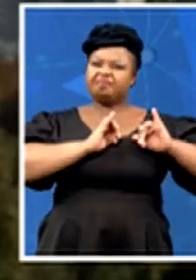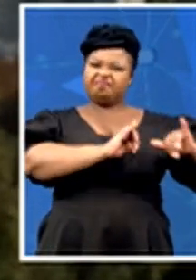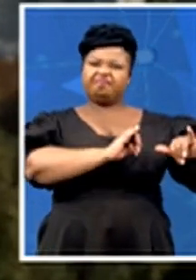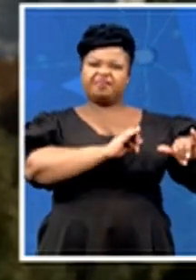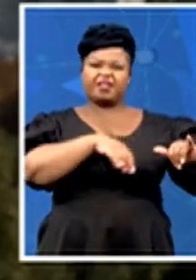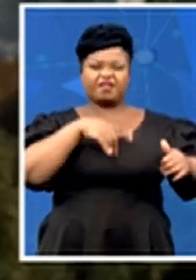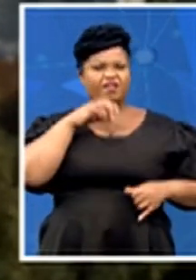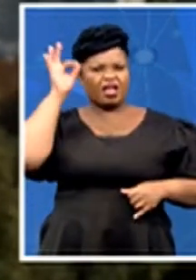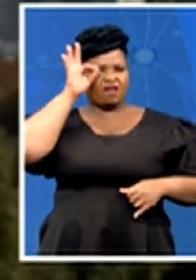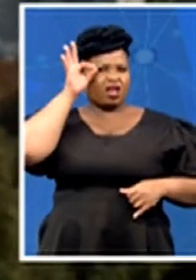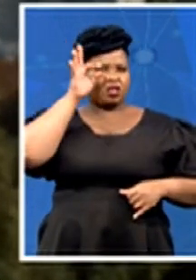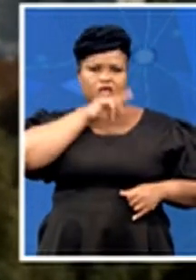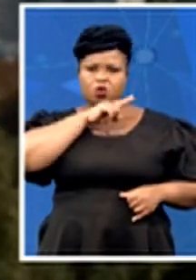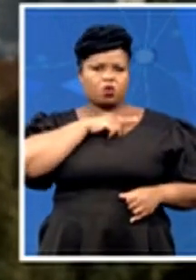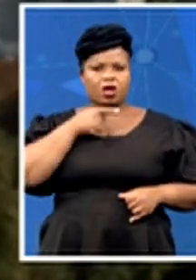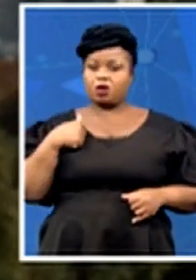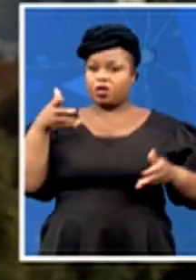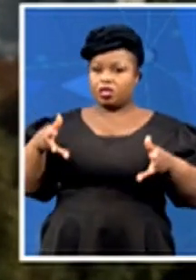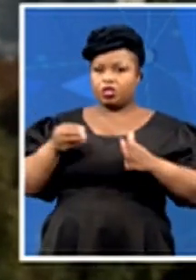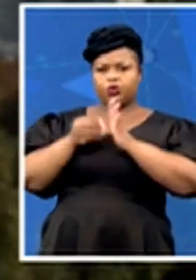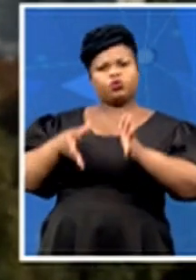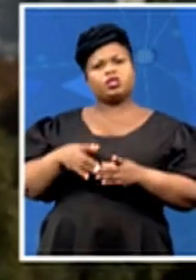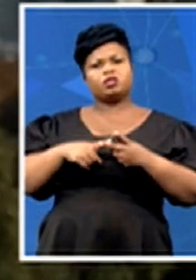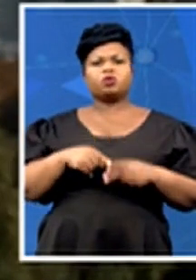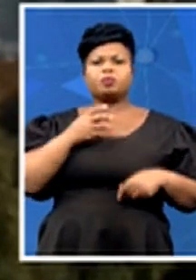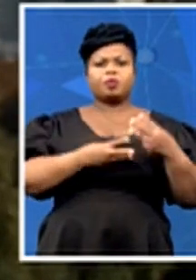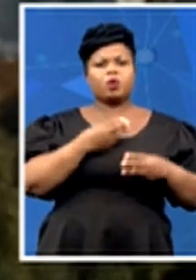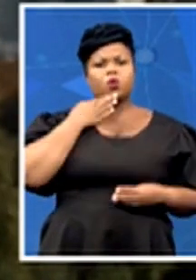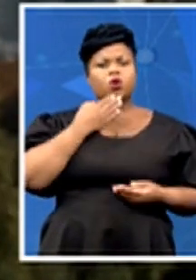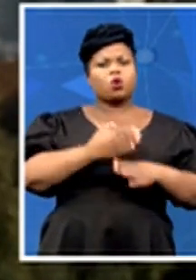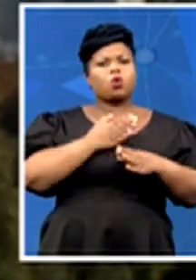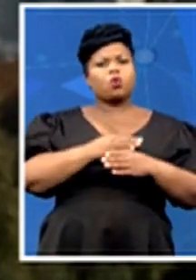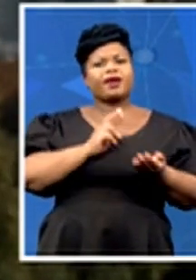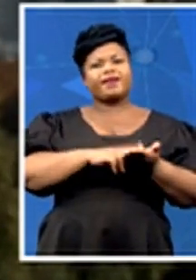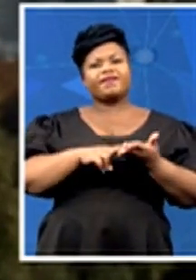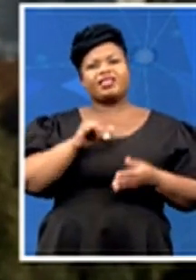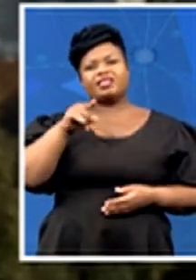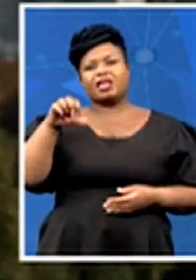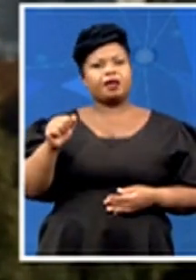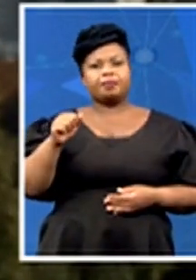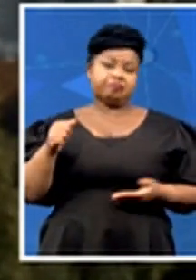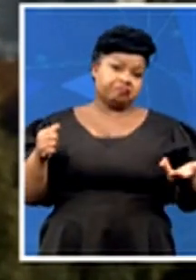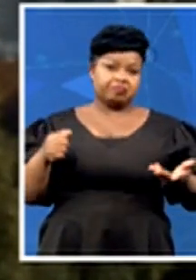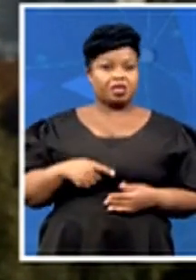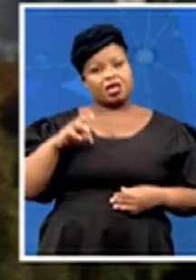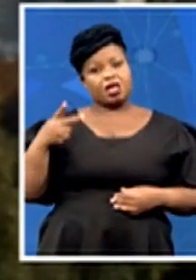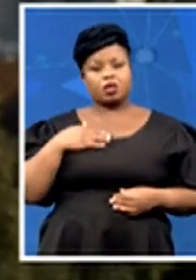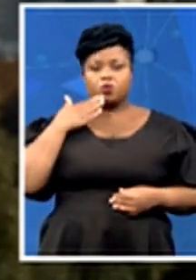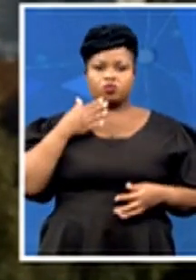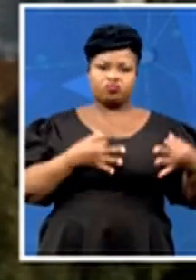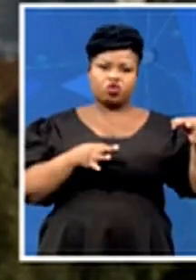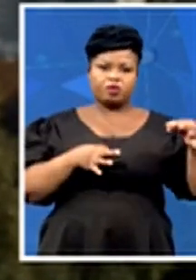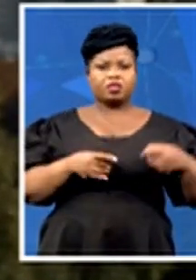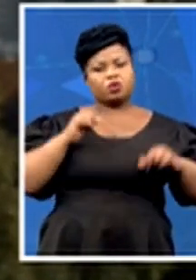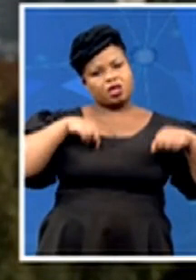talking here about students people with work visas and other uh entitlement documentation which would allow them to live in russia what